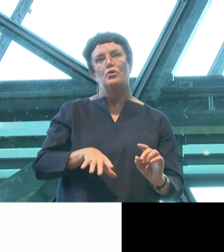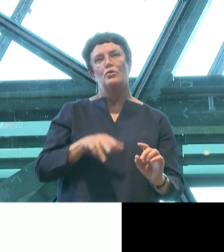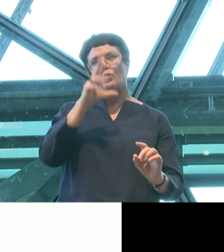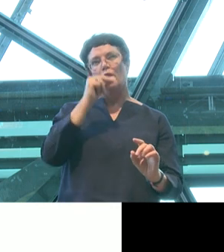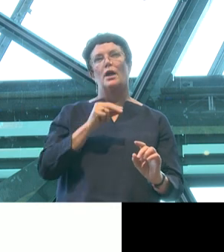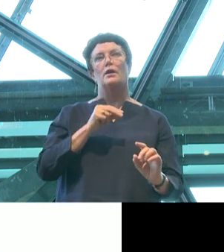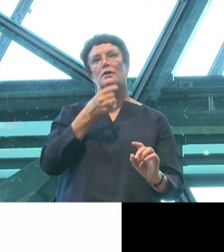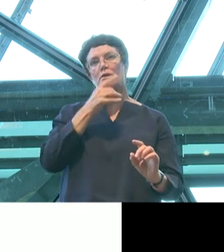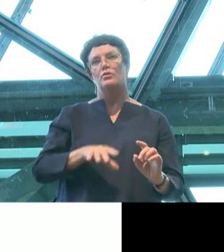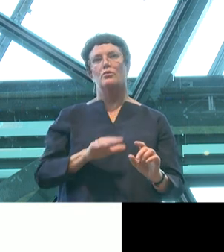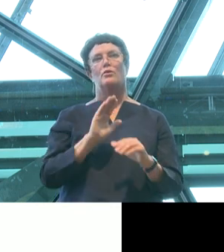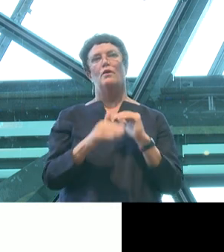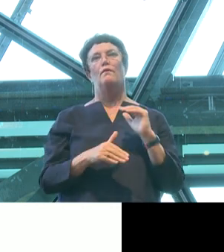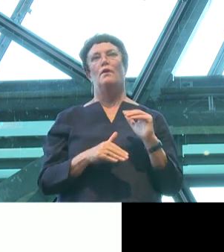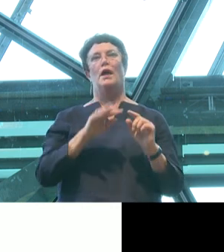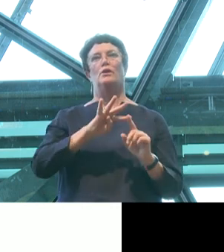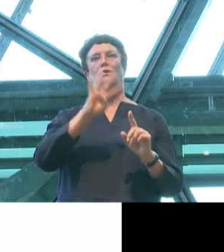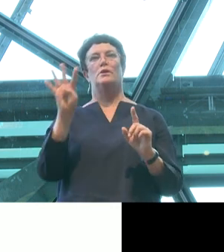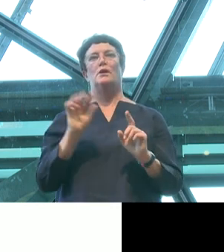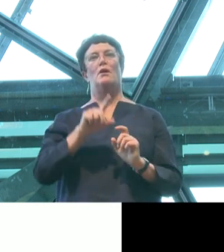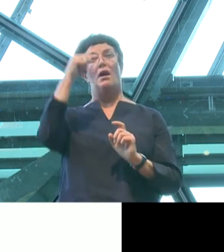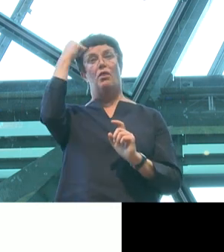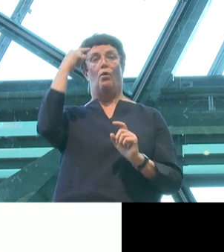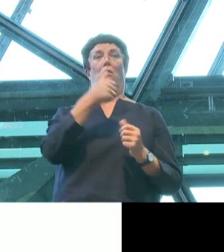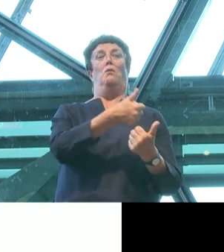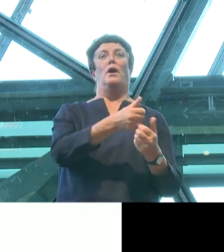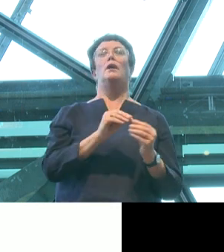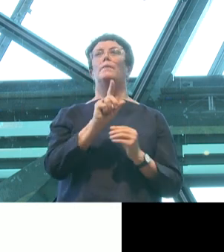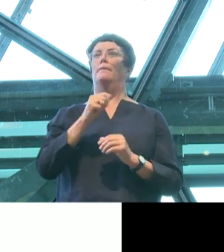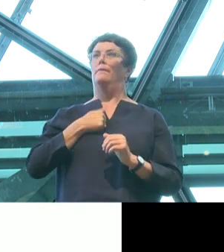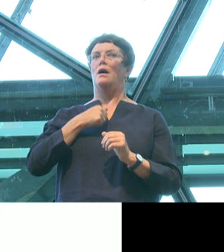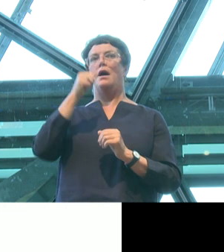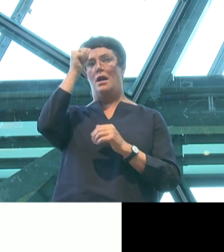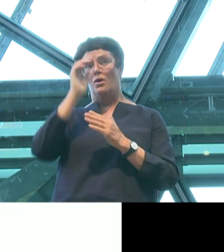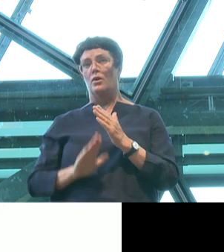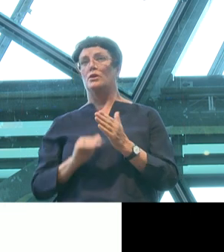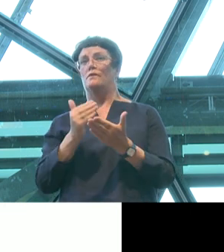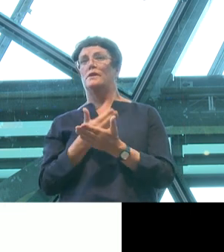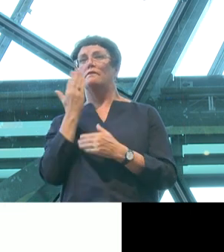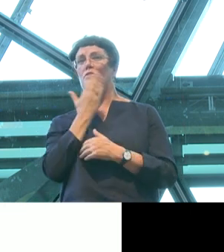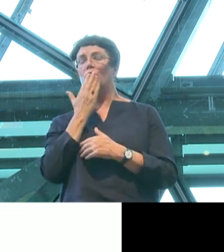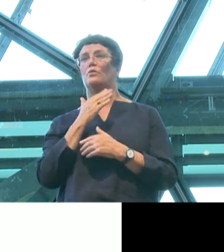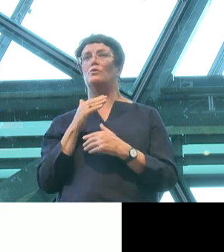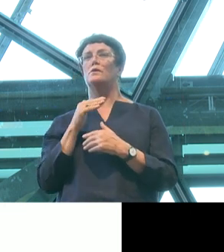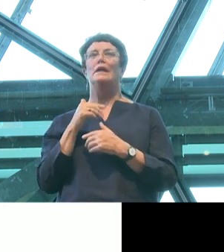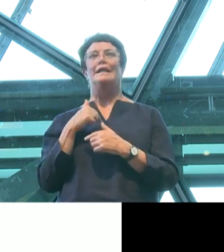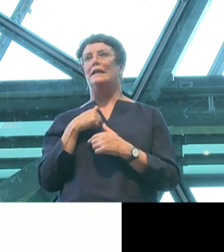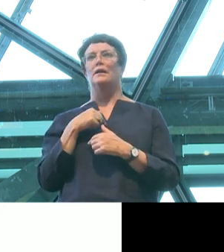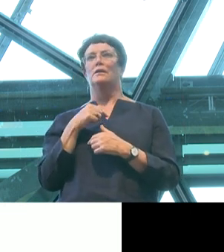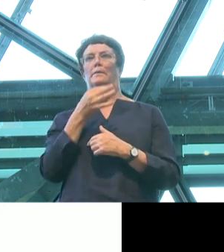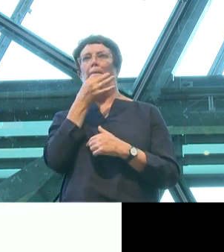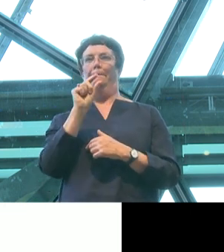sounded great. However, my knowledge of Safe Schools had also been gleaned from stories I now realise were, at best,